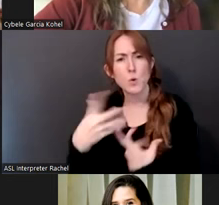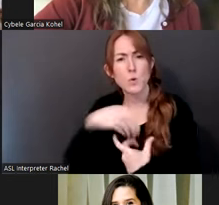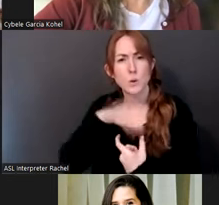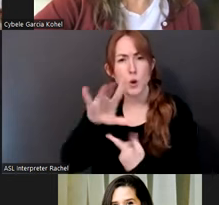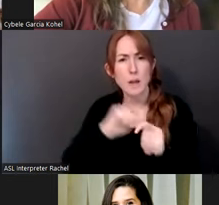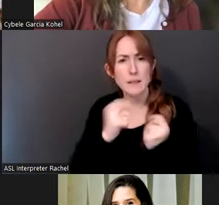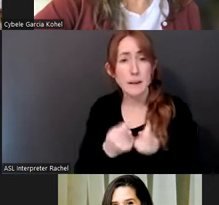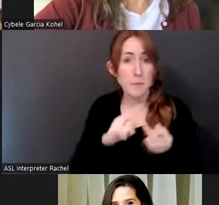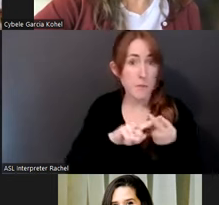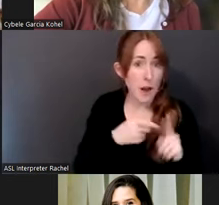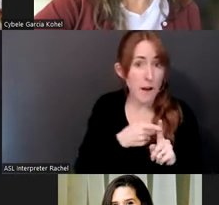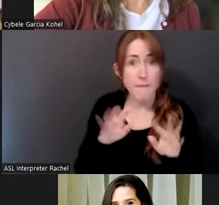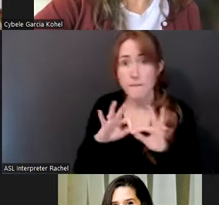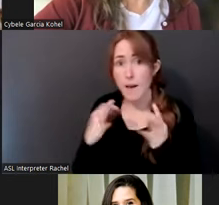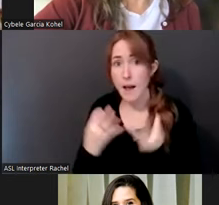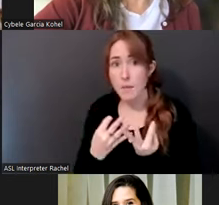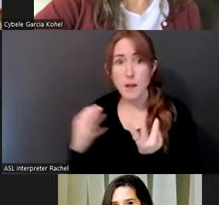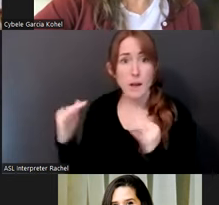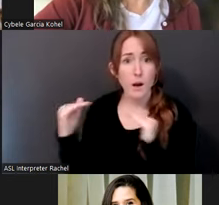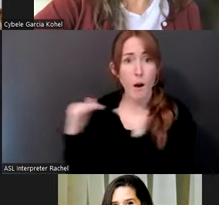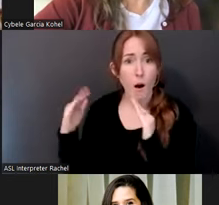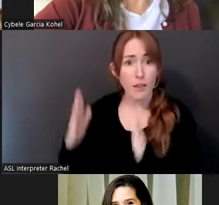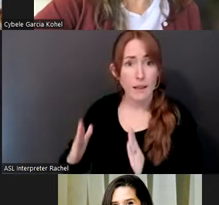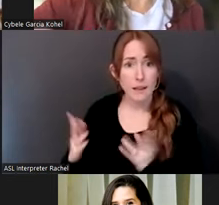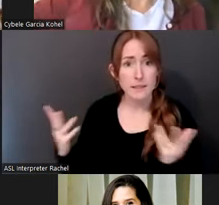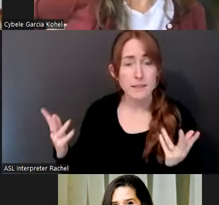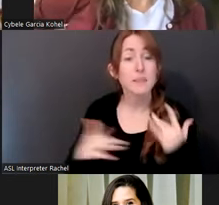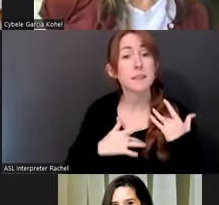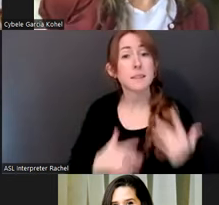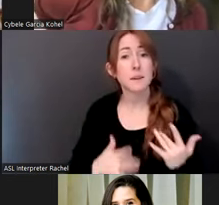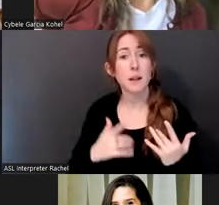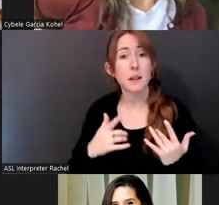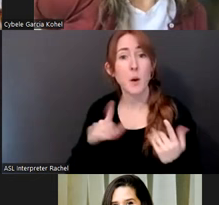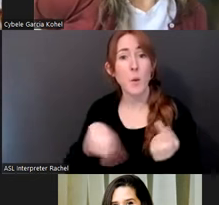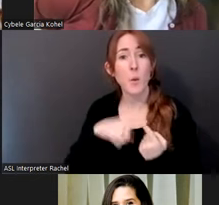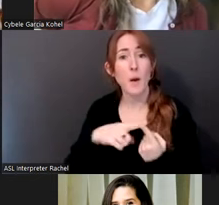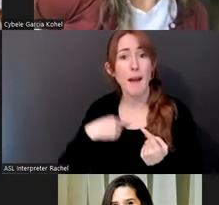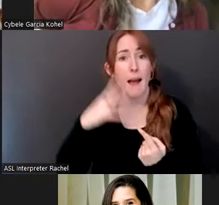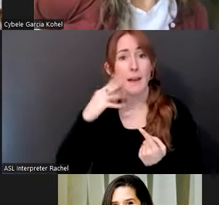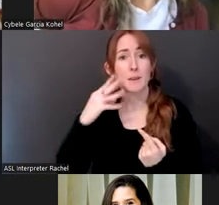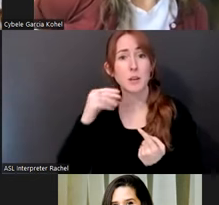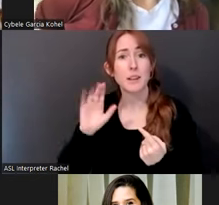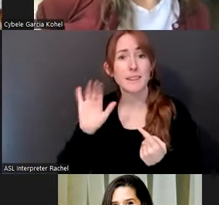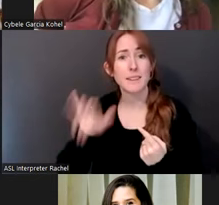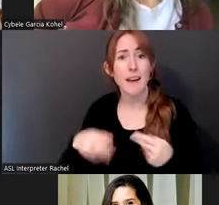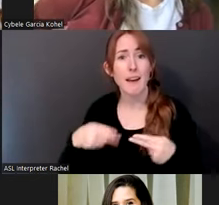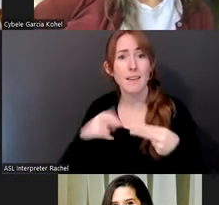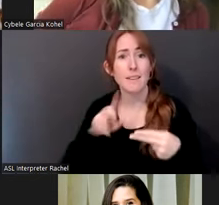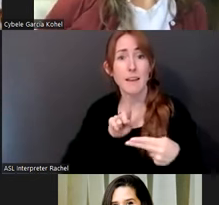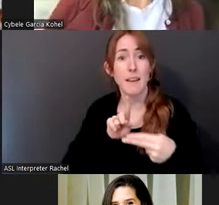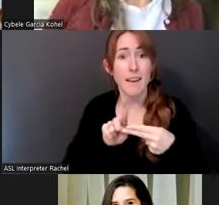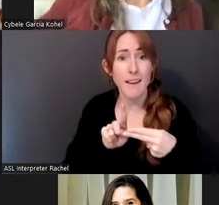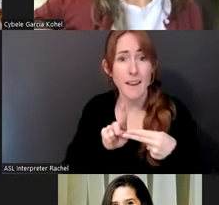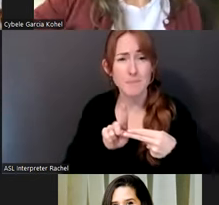And I think like, usually when I'm at a place of pivot, it's like, that's when you turn on the listening to a different degree,